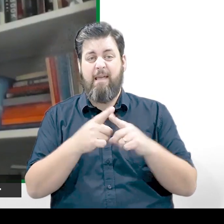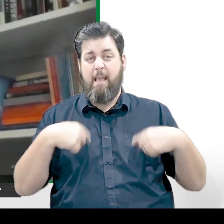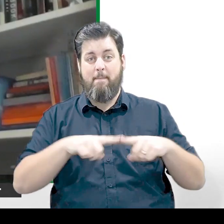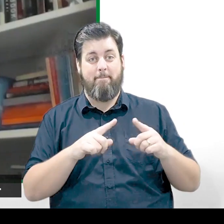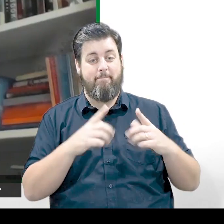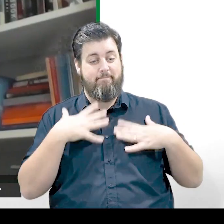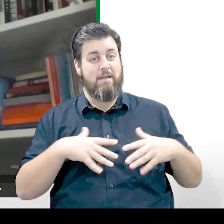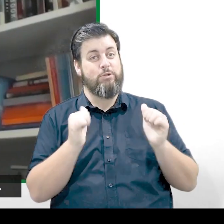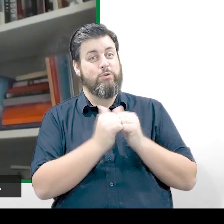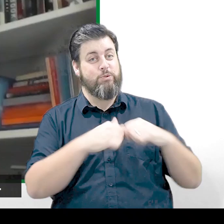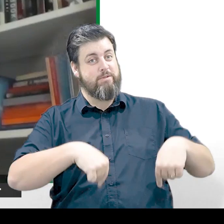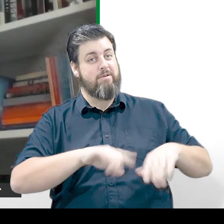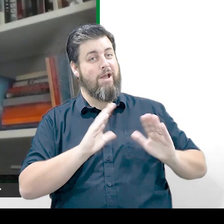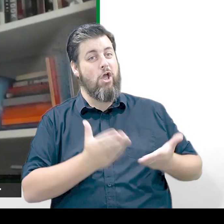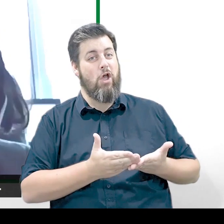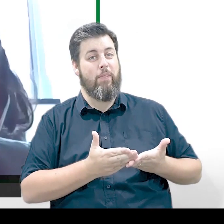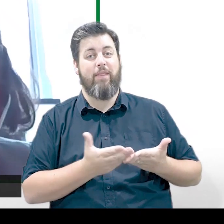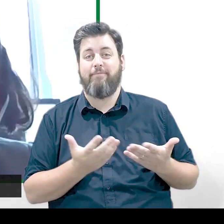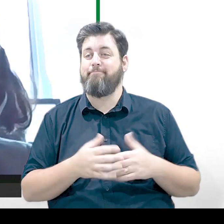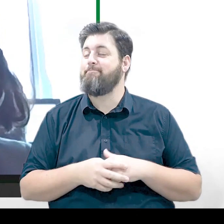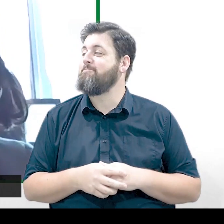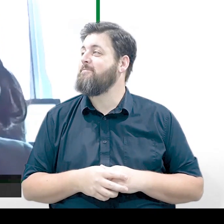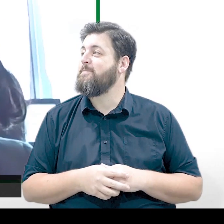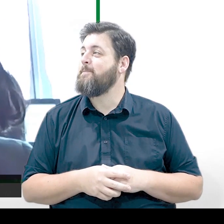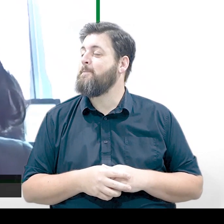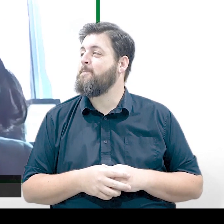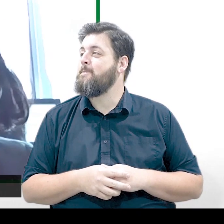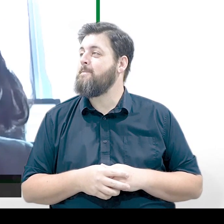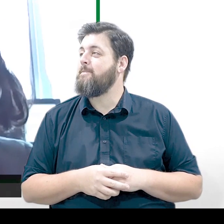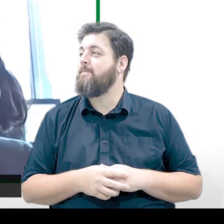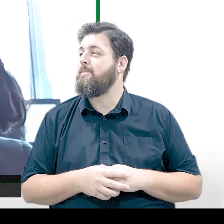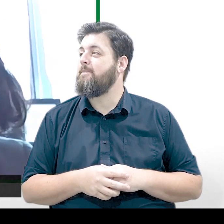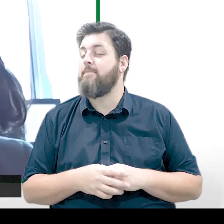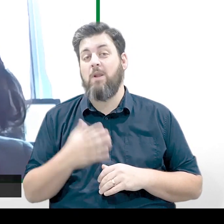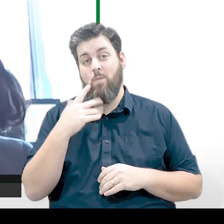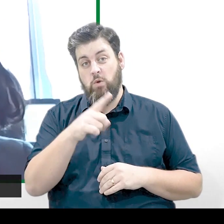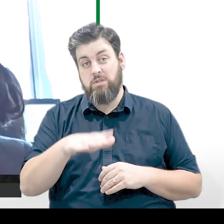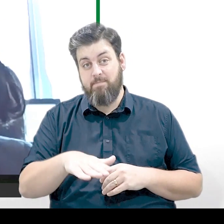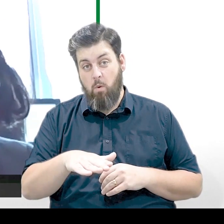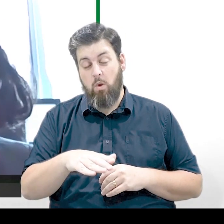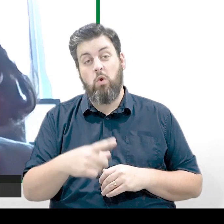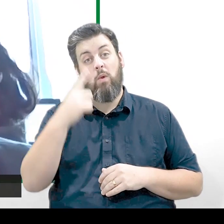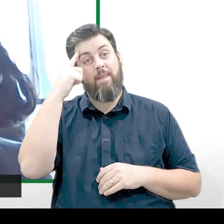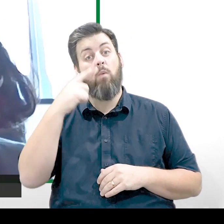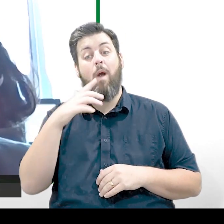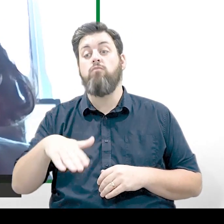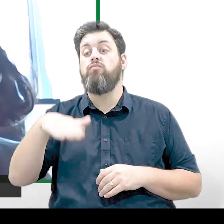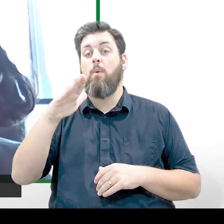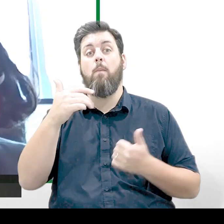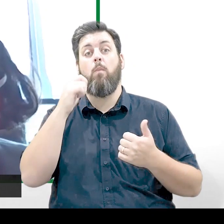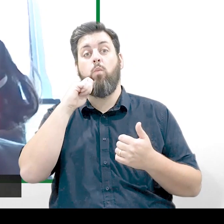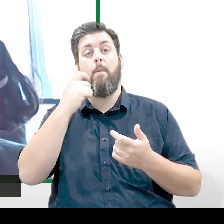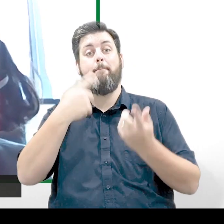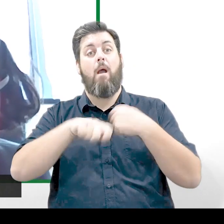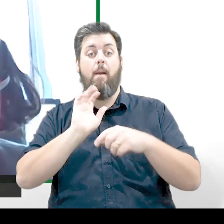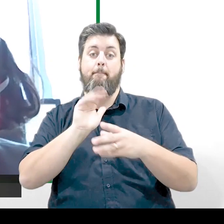we've all learned how to do. all learn how to adapt. When you were little, did you ever think that you'd be able to